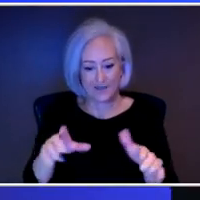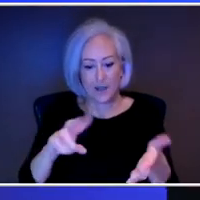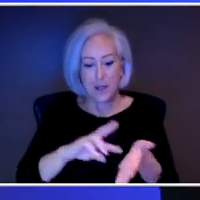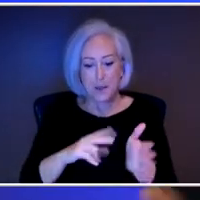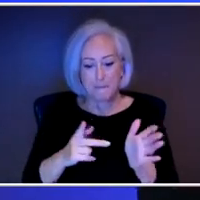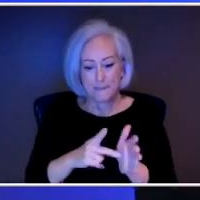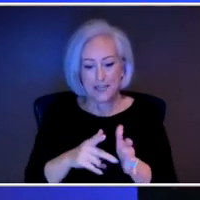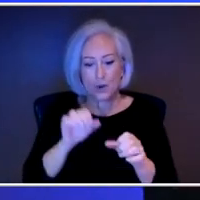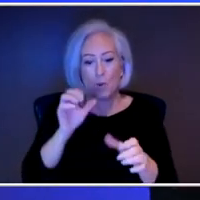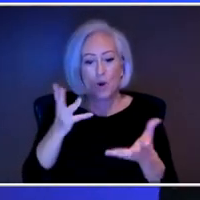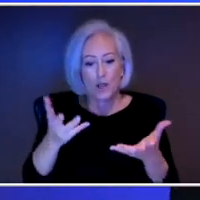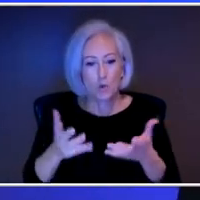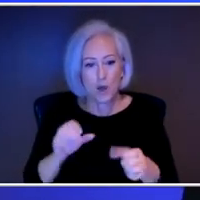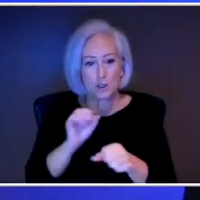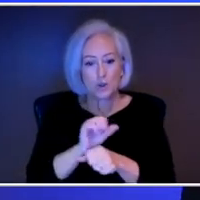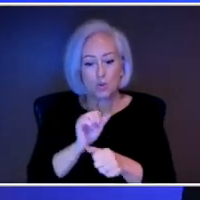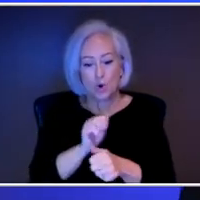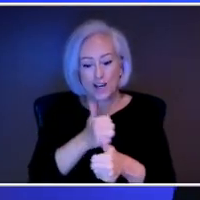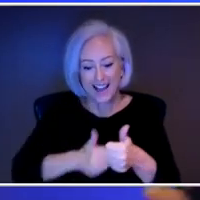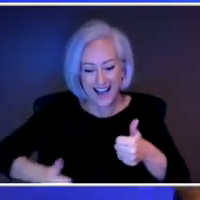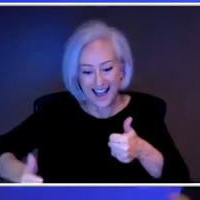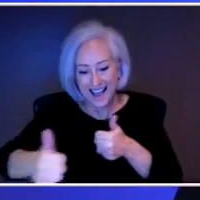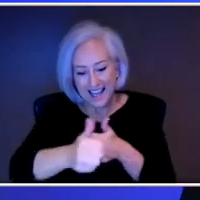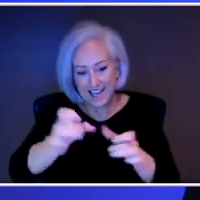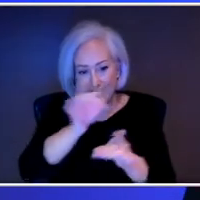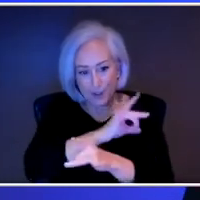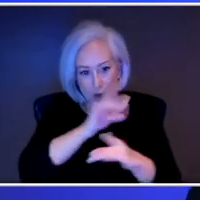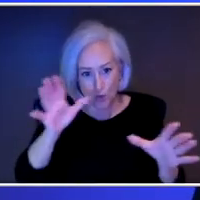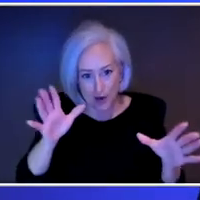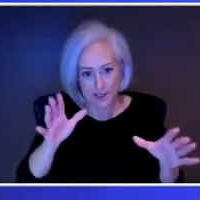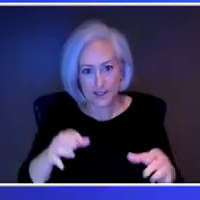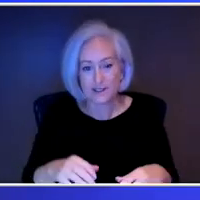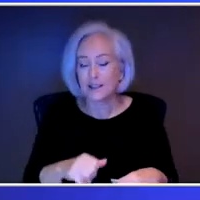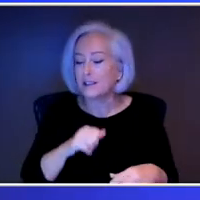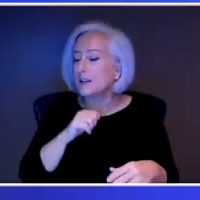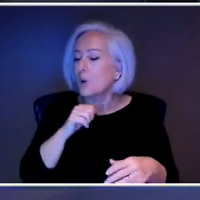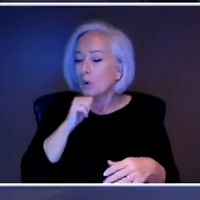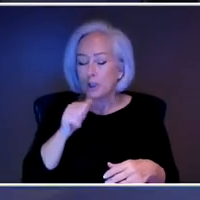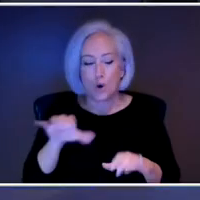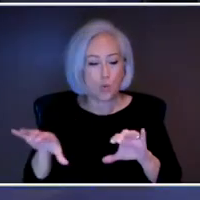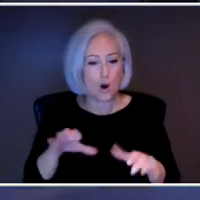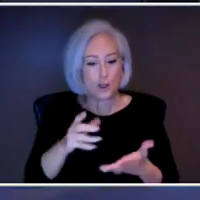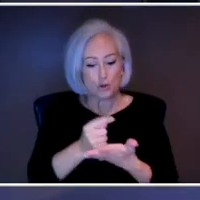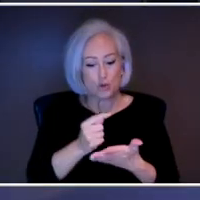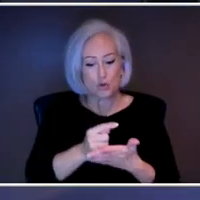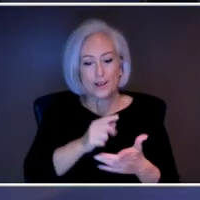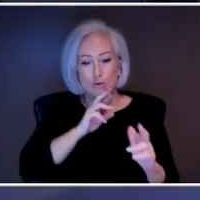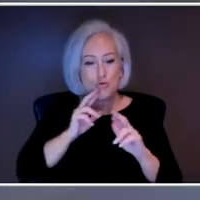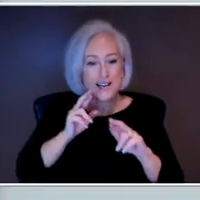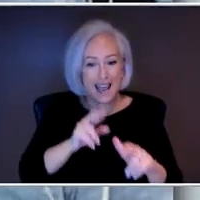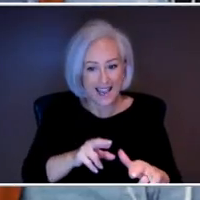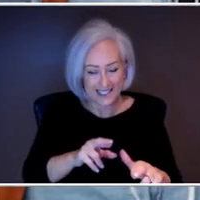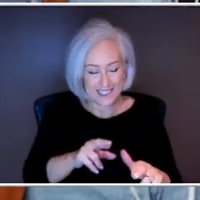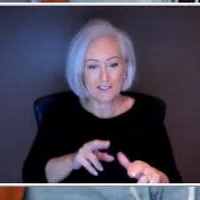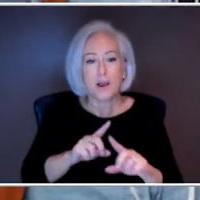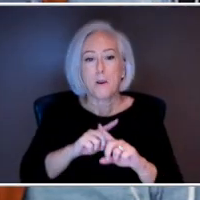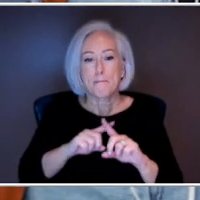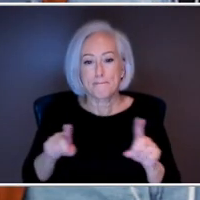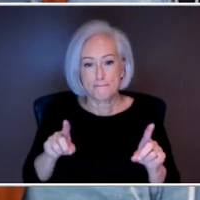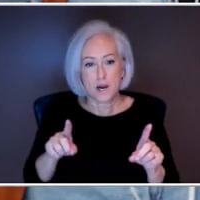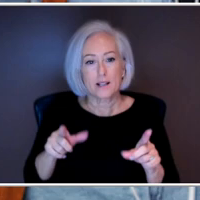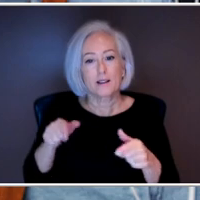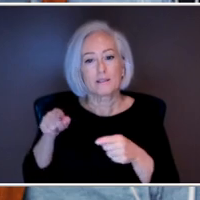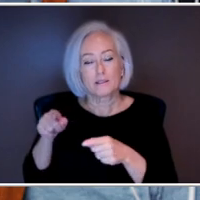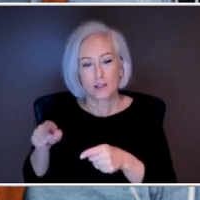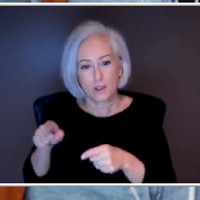don't want to be reactive in our care and reactive in our accessing of mental health. All right. If you have any questions, be sure to jump on the chat on YouTube or Facebook.